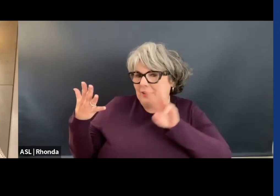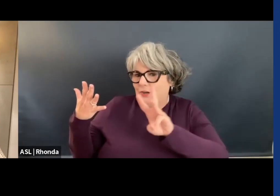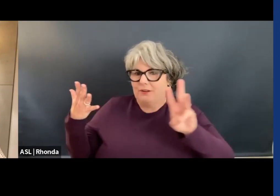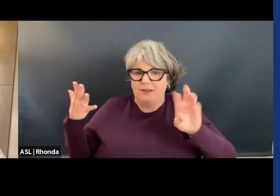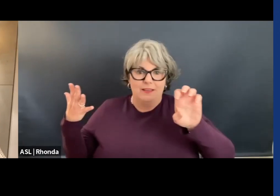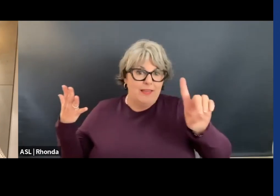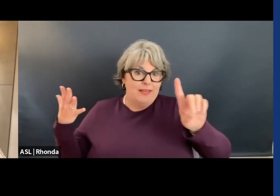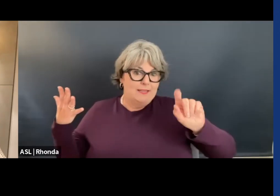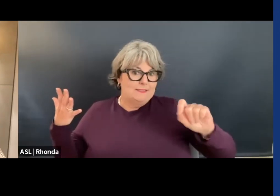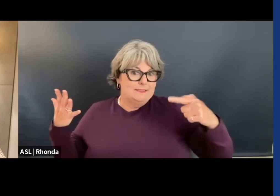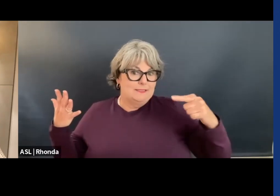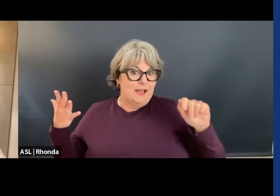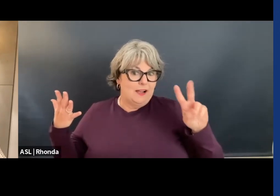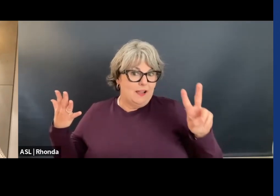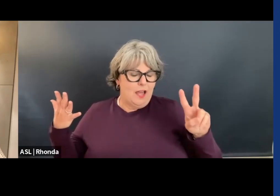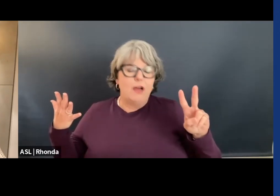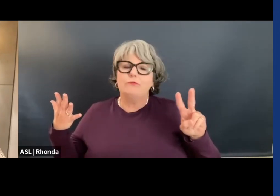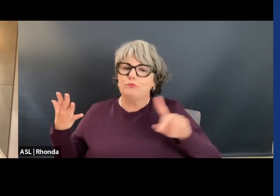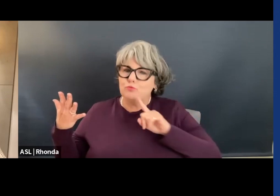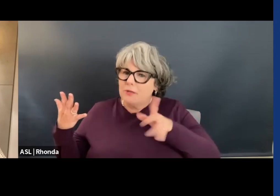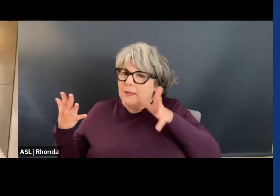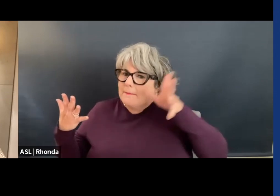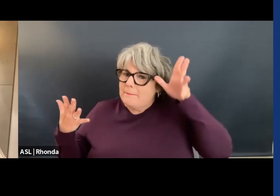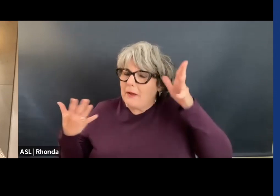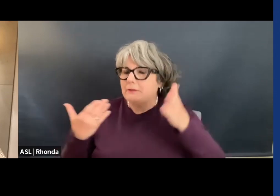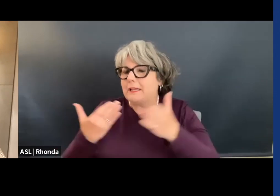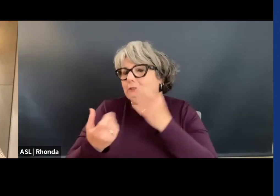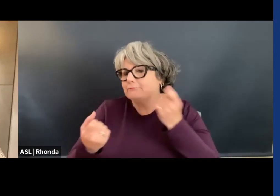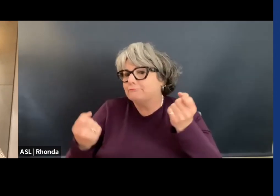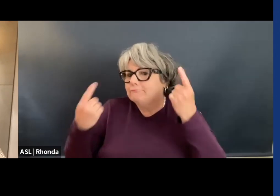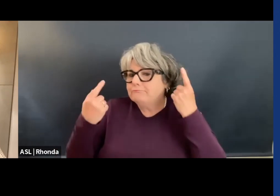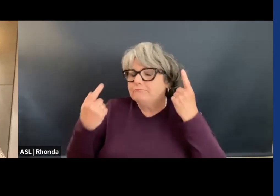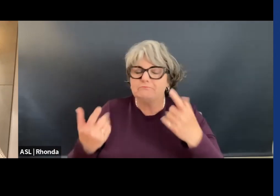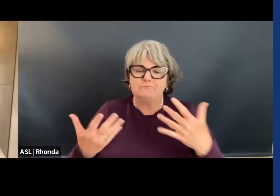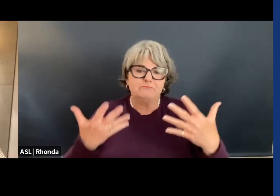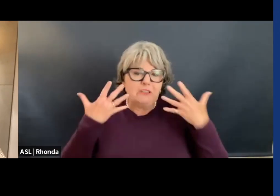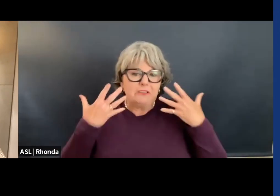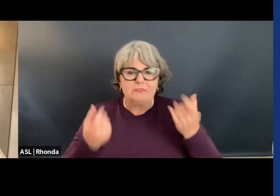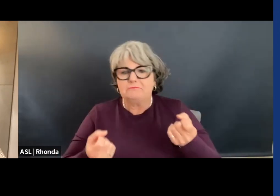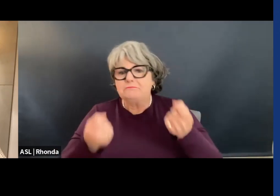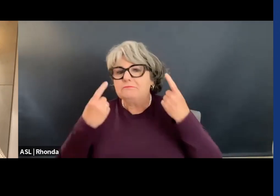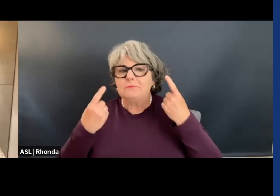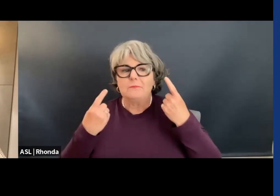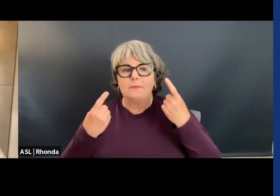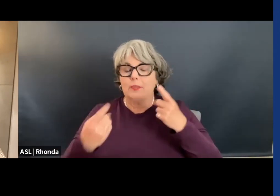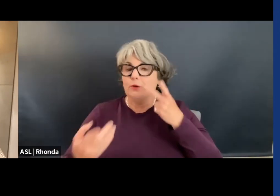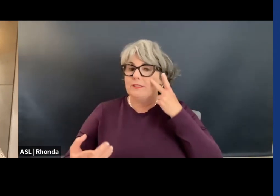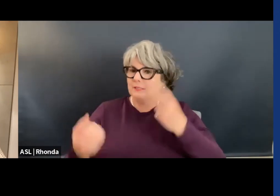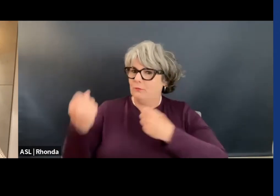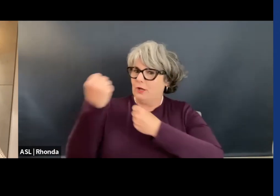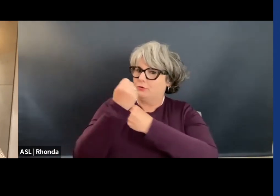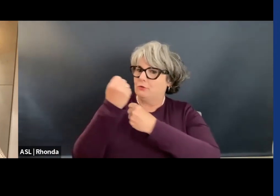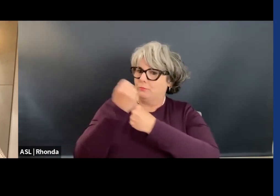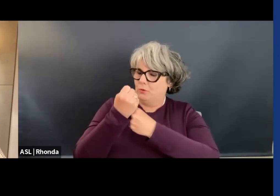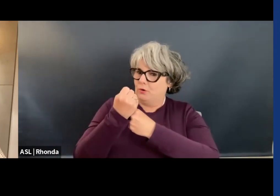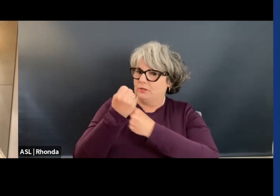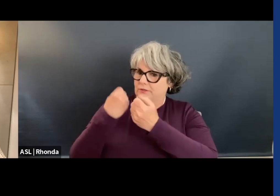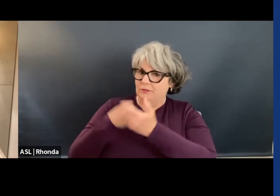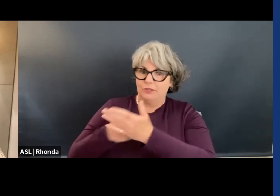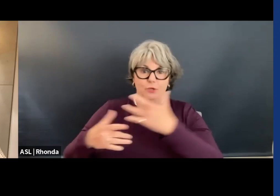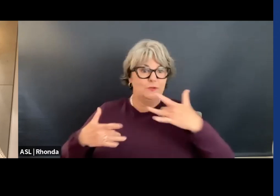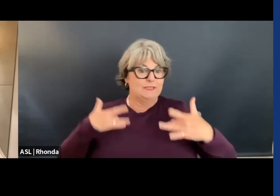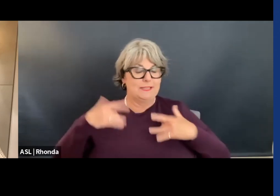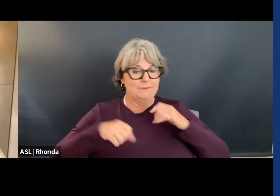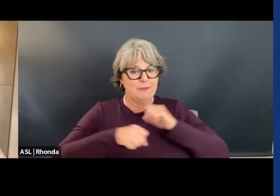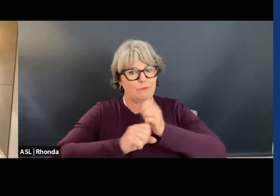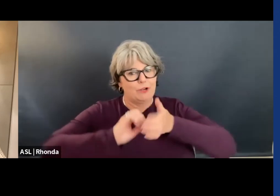that's really parent-friendly, family-friendly, so that you can see what supports we have. We're excited about